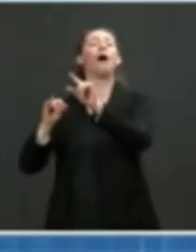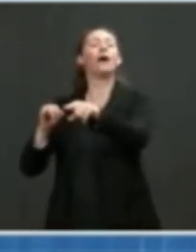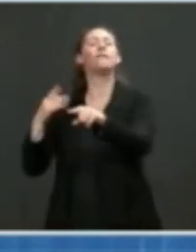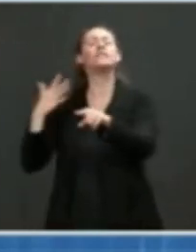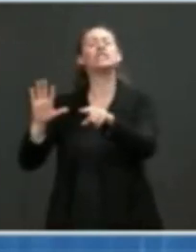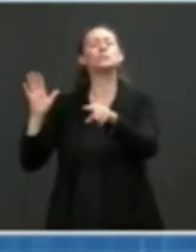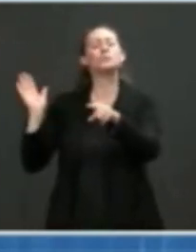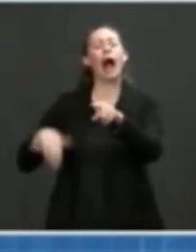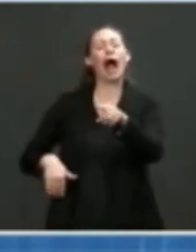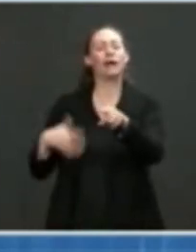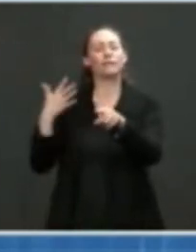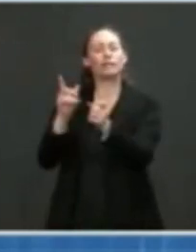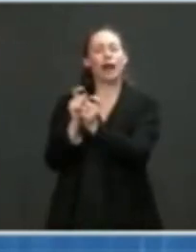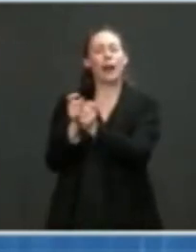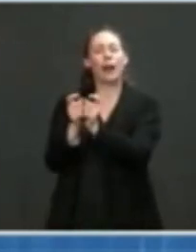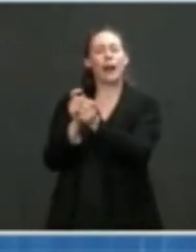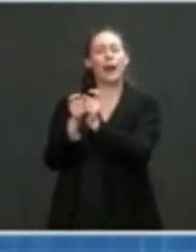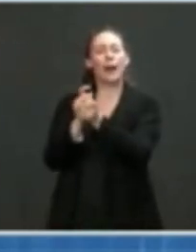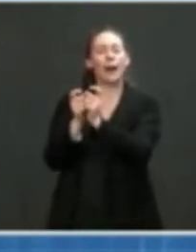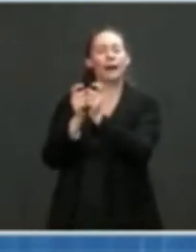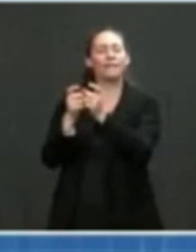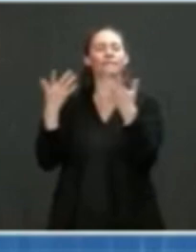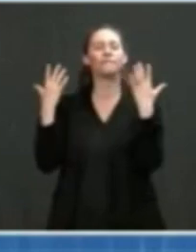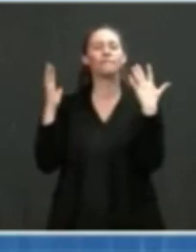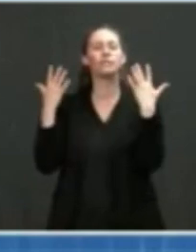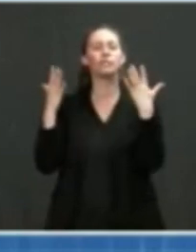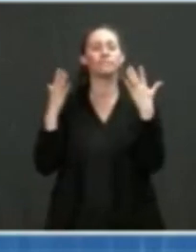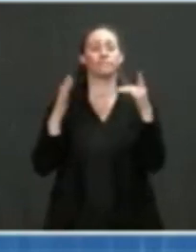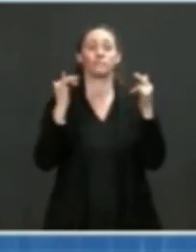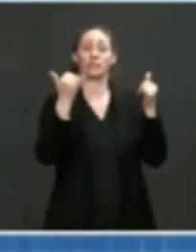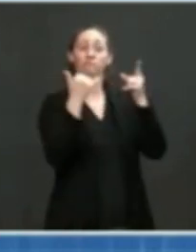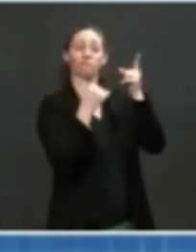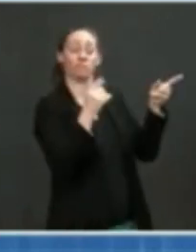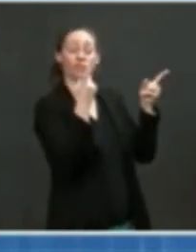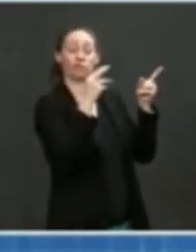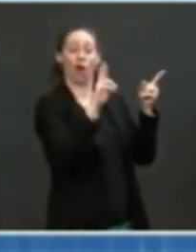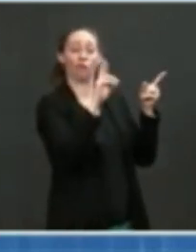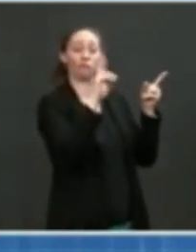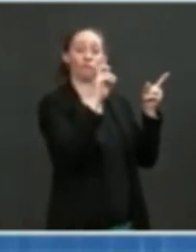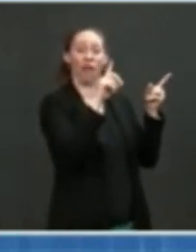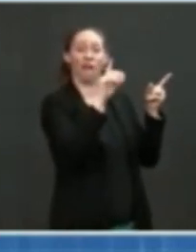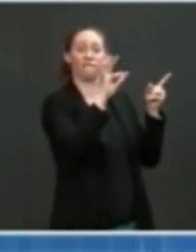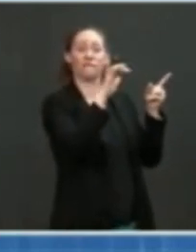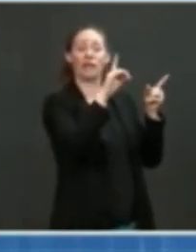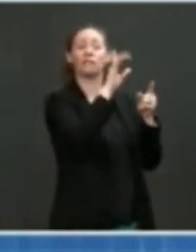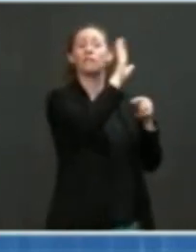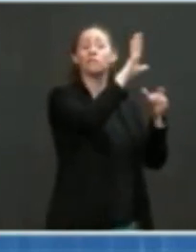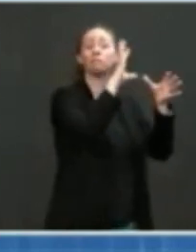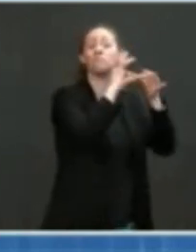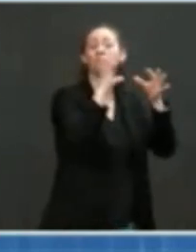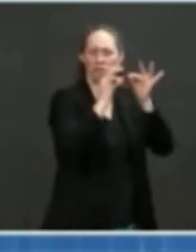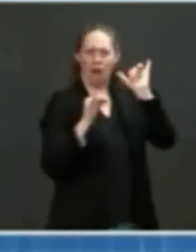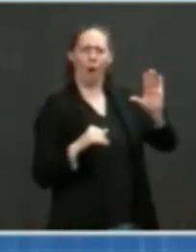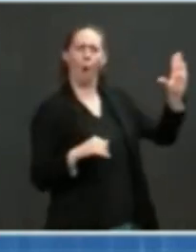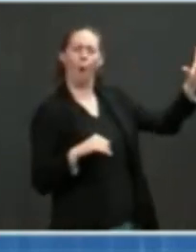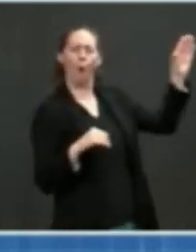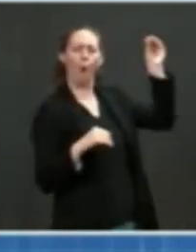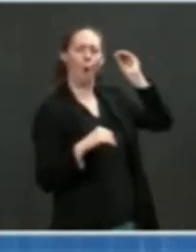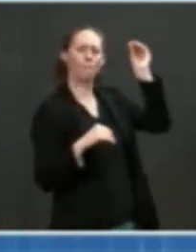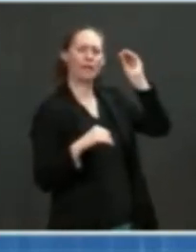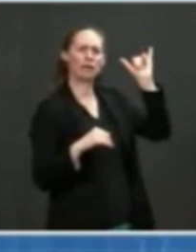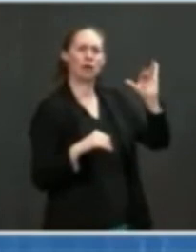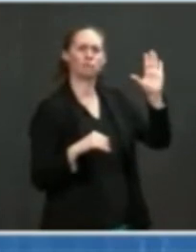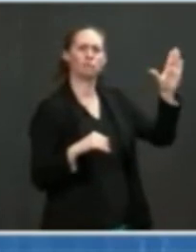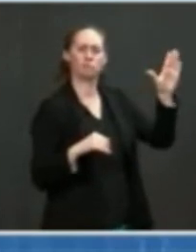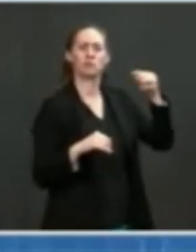according to the words of Dr. Redfield, he was saying he was just expressing an opinion and an option of what it could be.